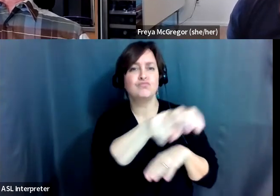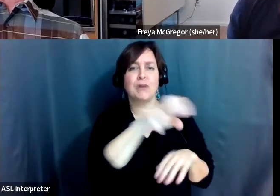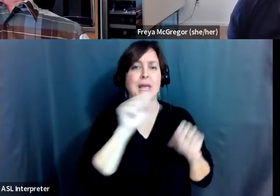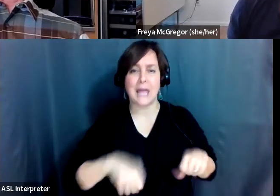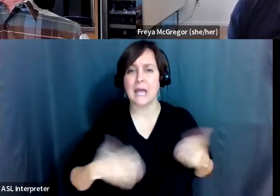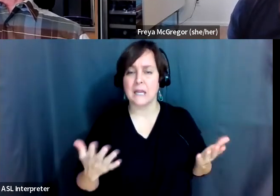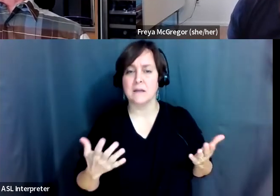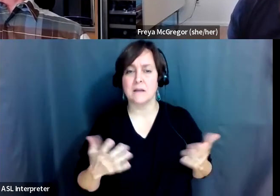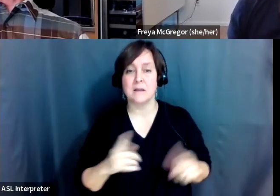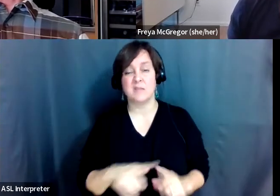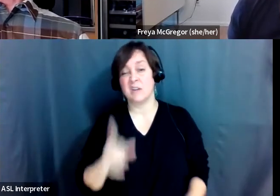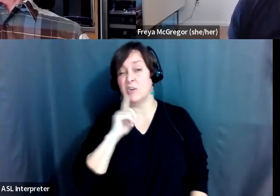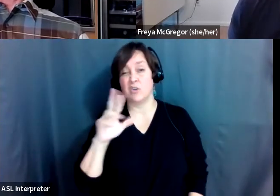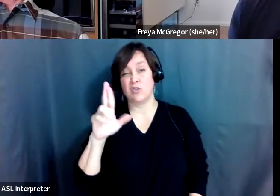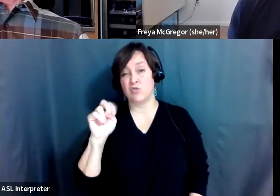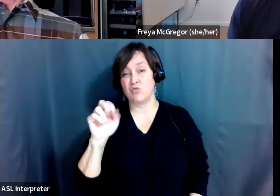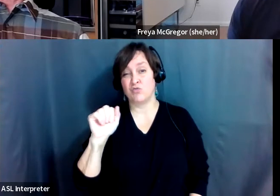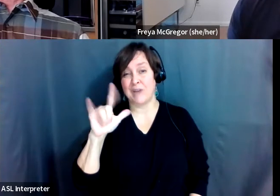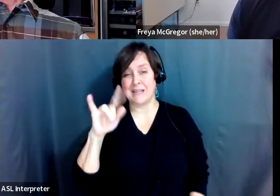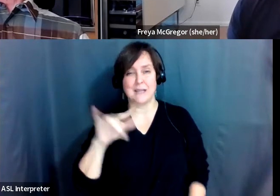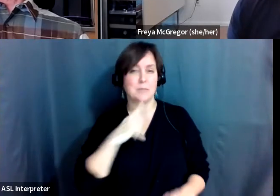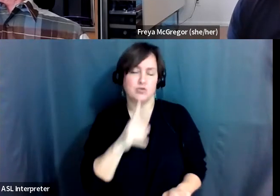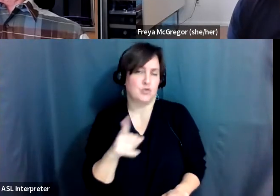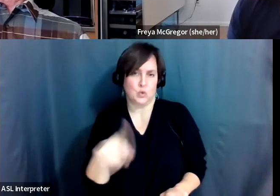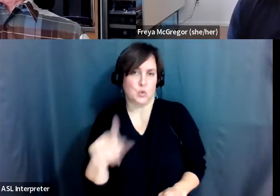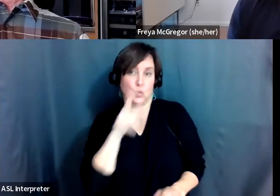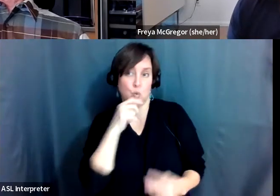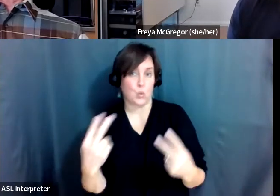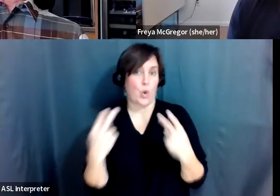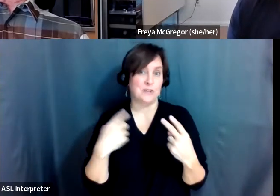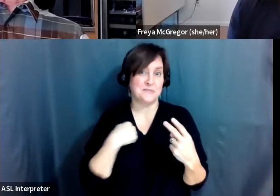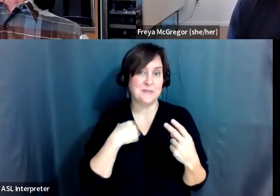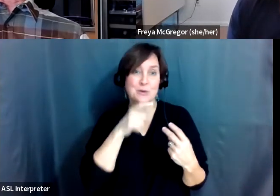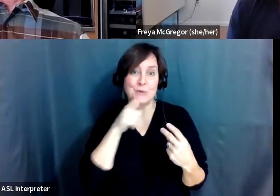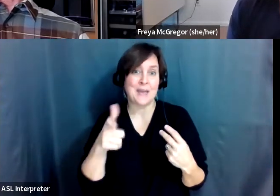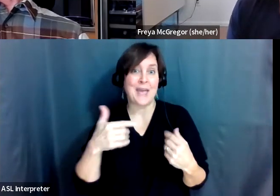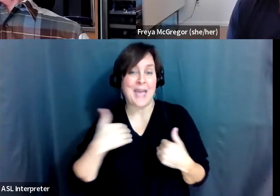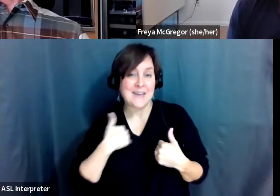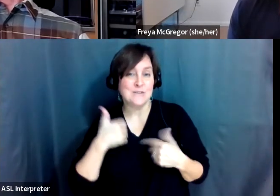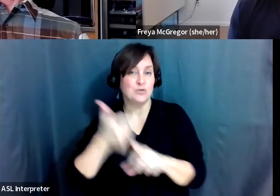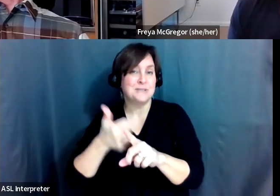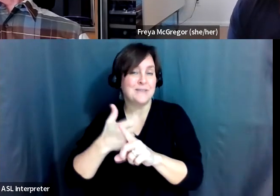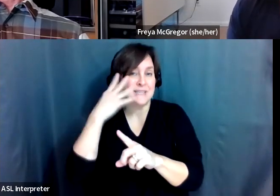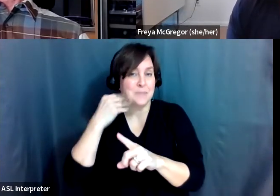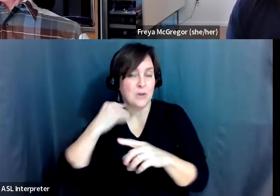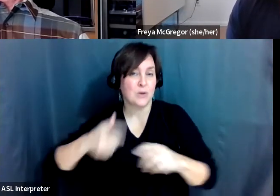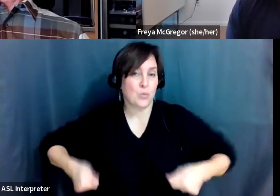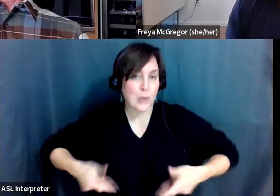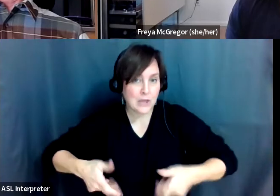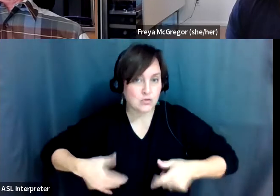and I'm sure all those that are watching that are actually in either power or manual wheelchairs